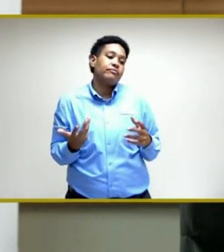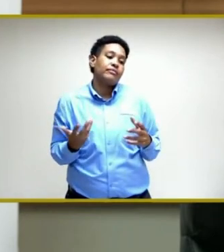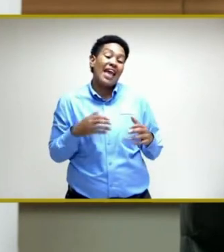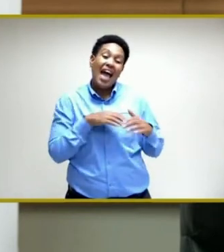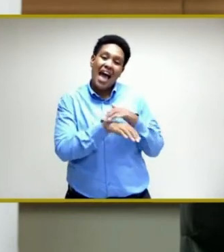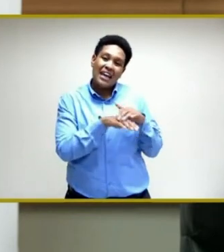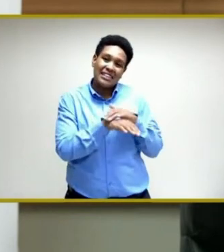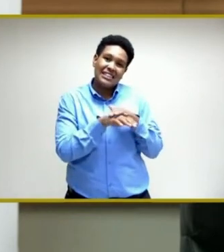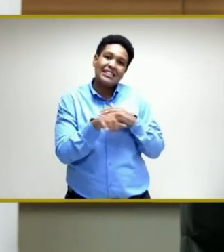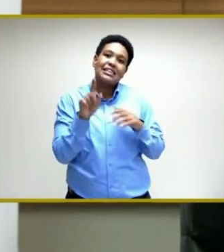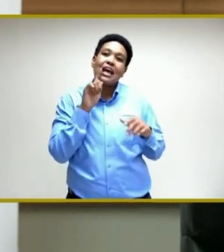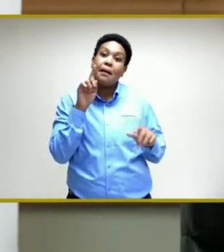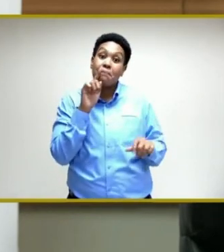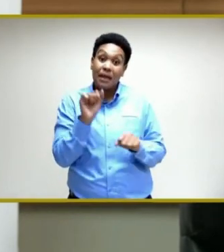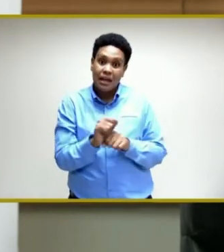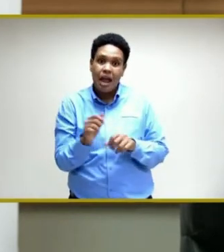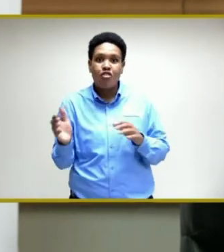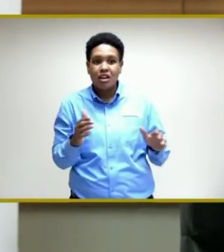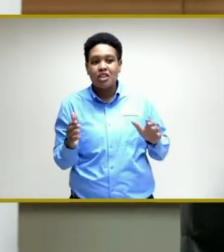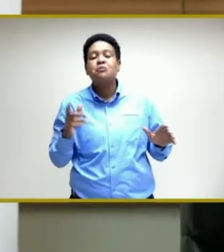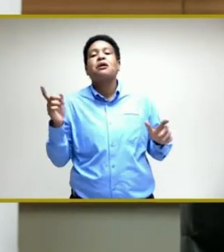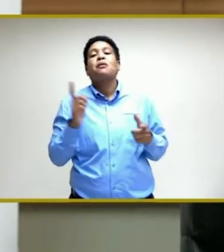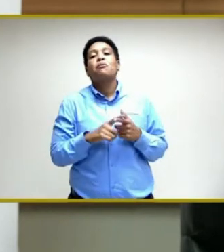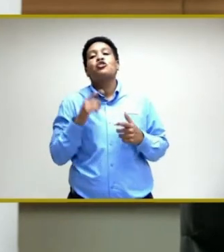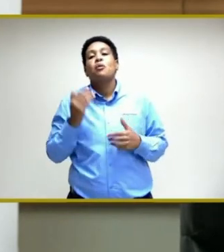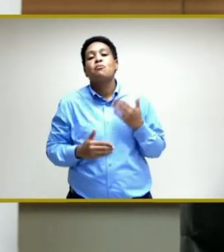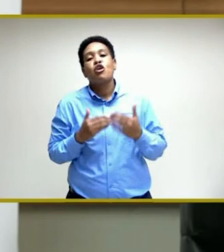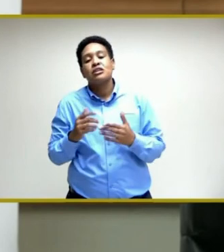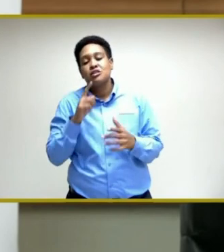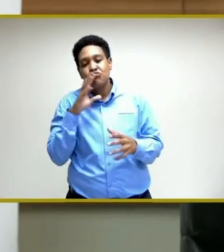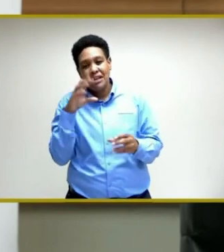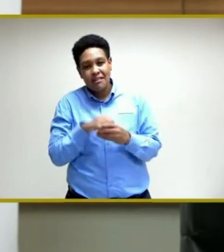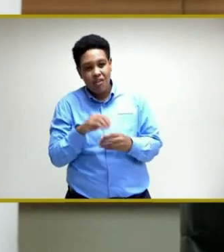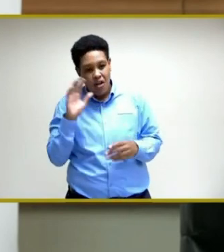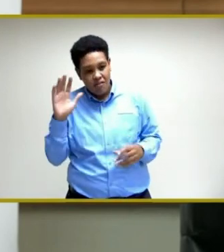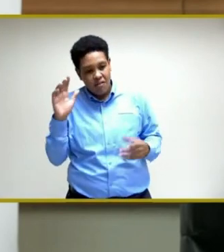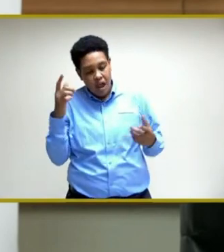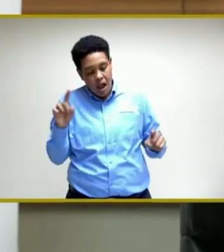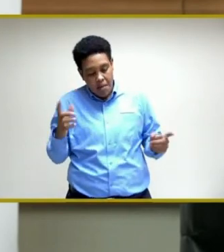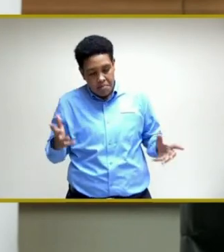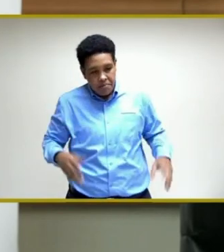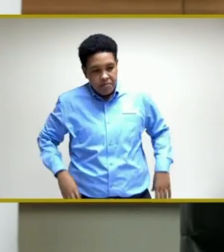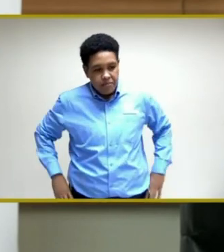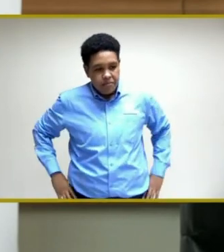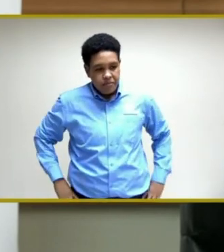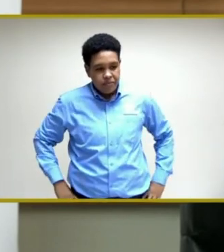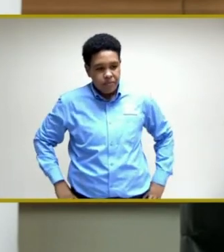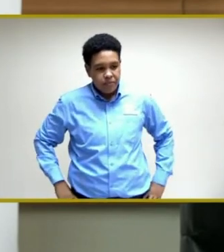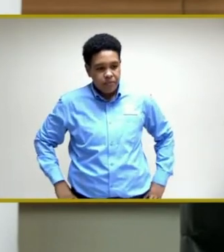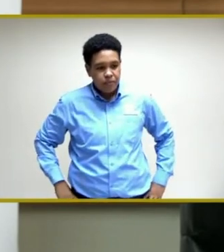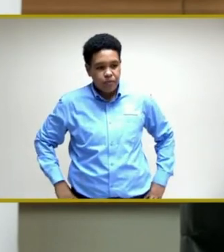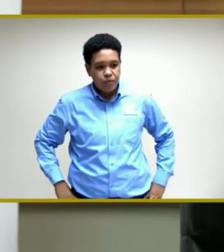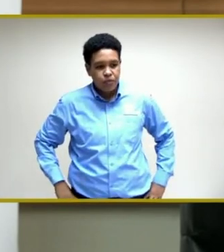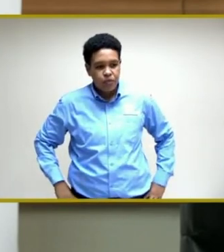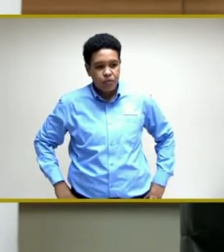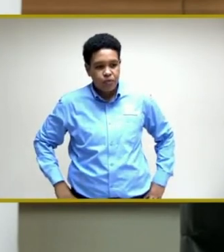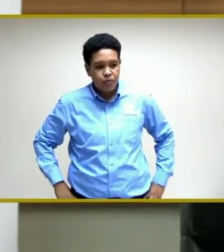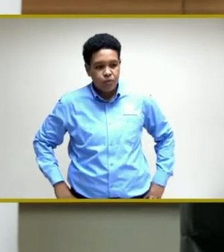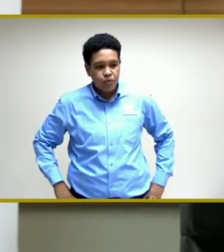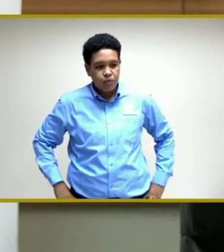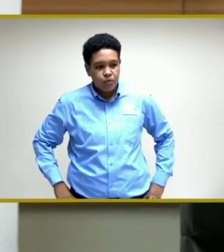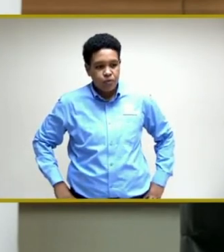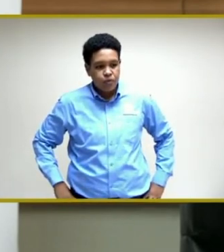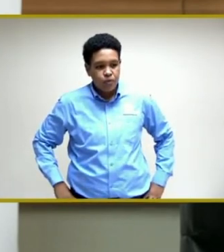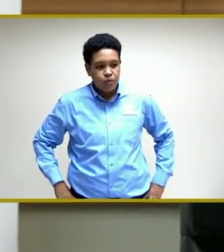accessing and making the arrangement and the process that is involved. So, what we have done is put in place an